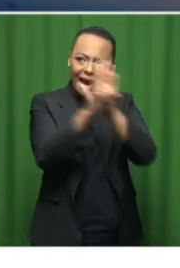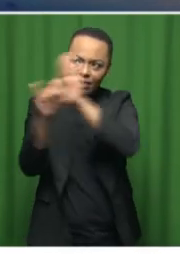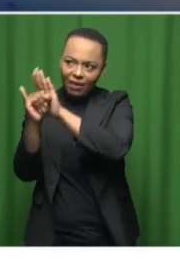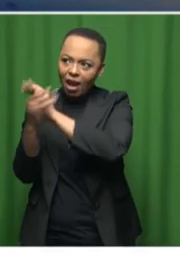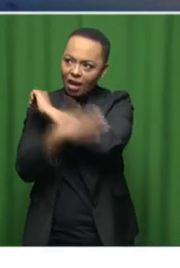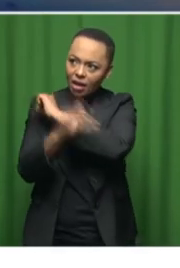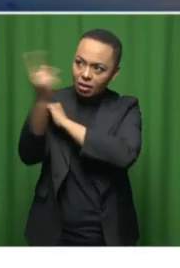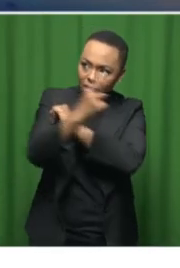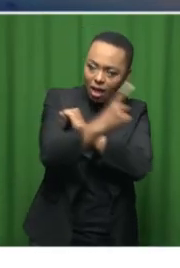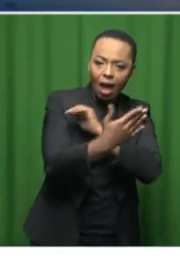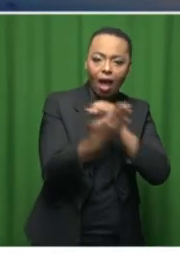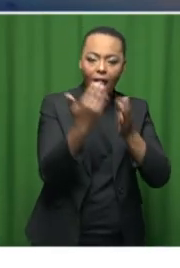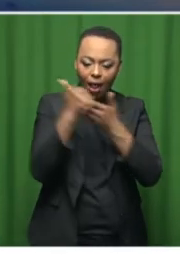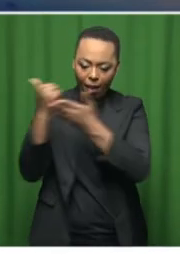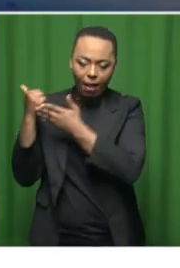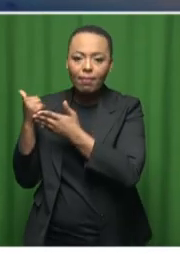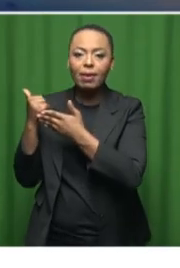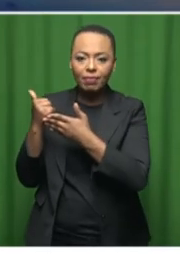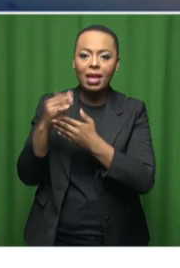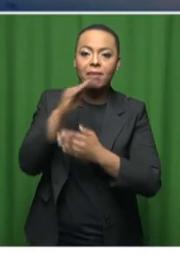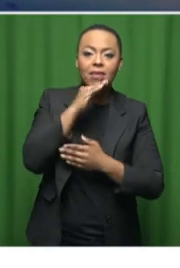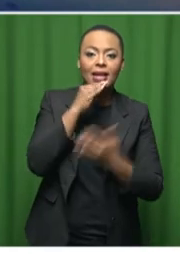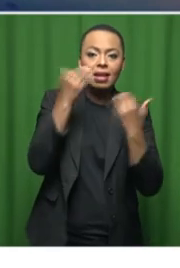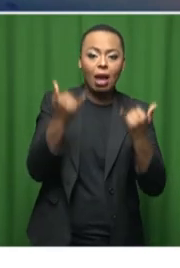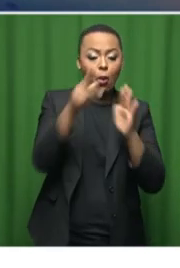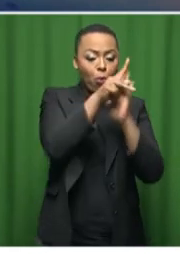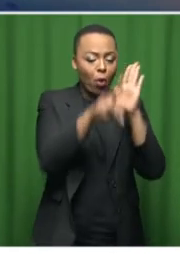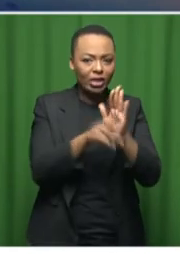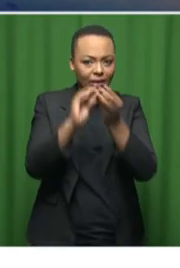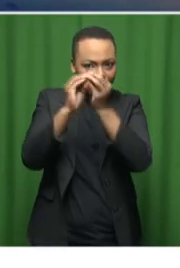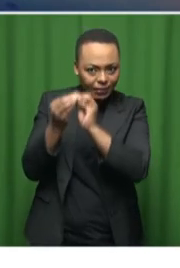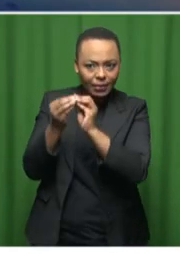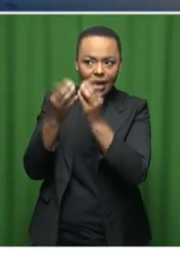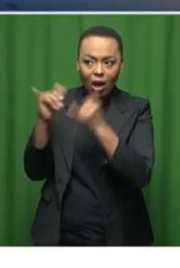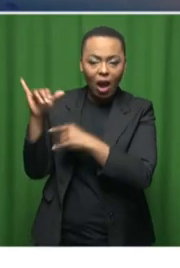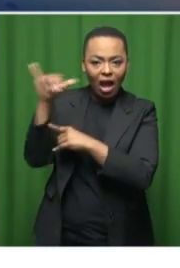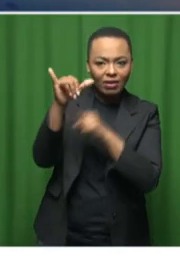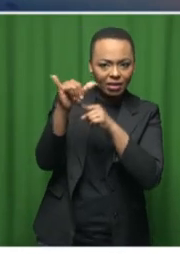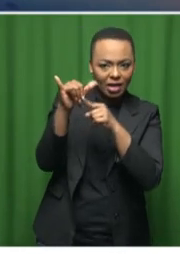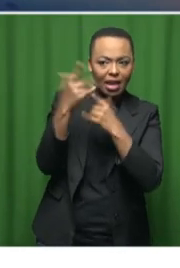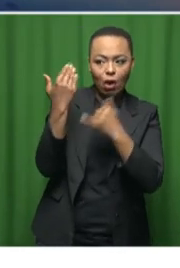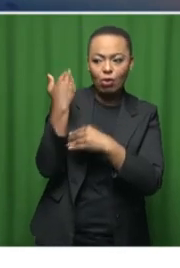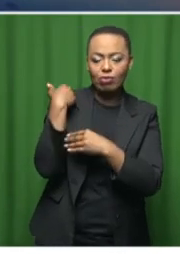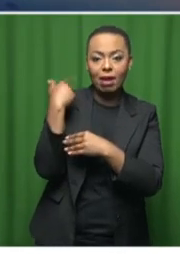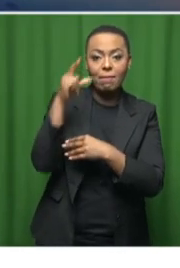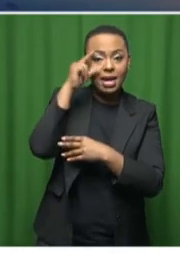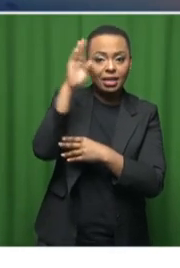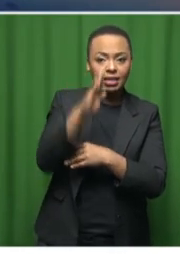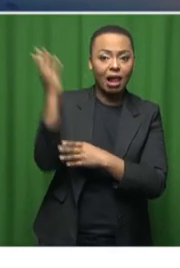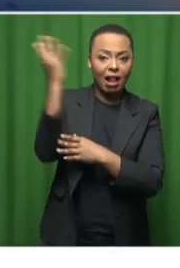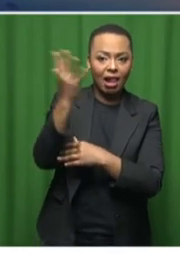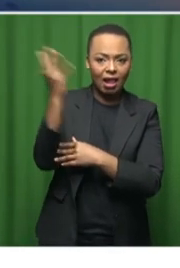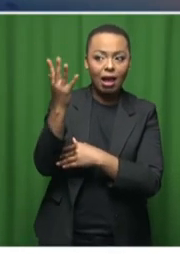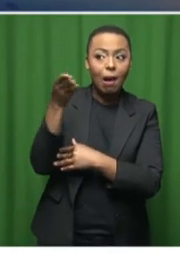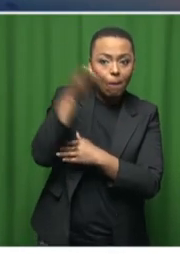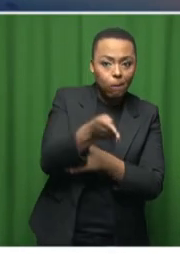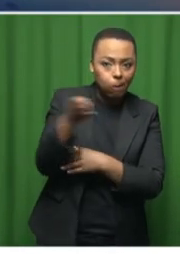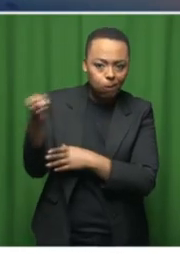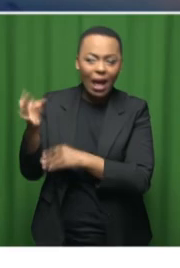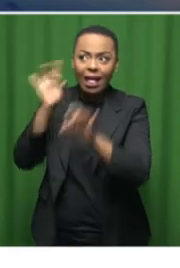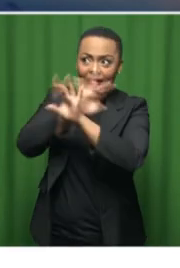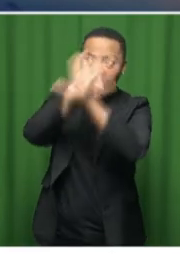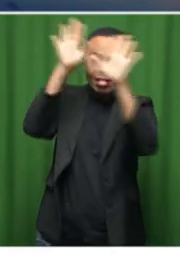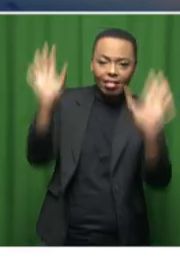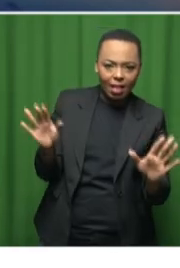help us, that will help us. The policy in aviation that the minister spoke about yesterday, that has got to be there and be very